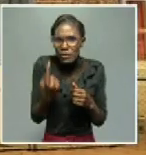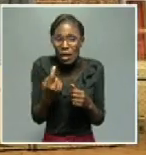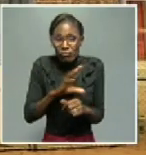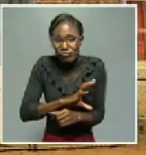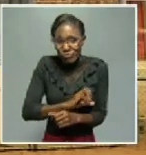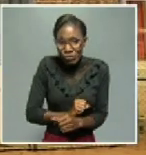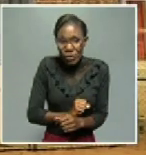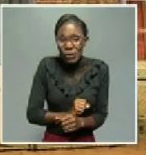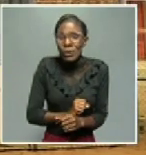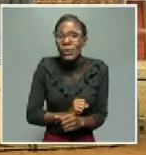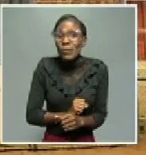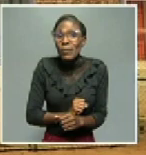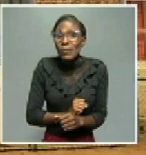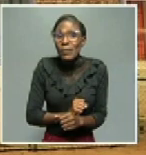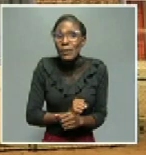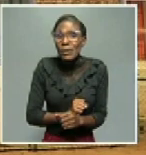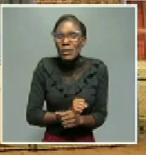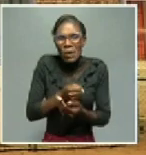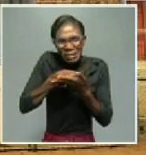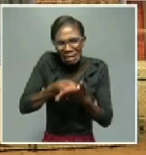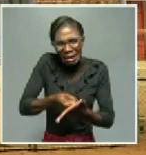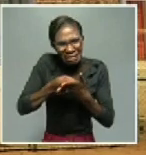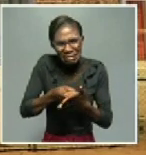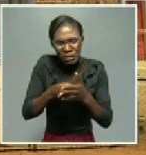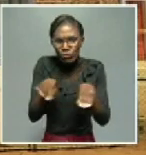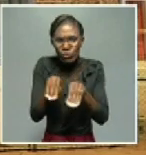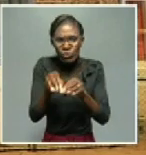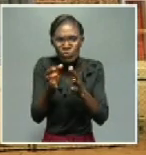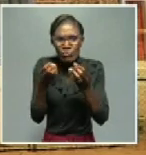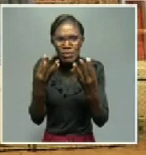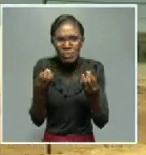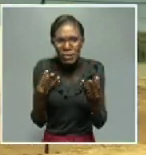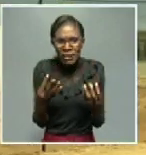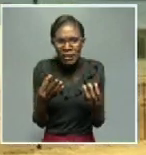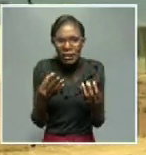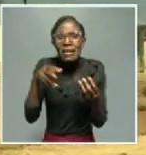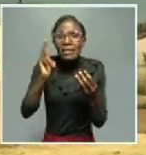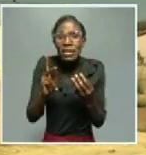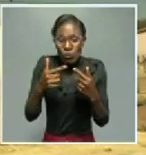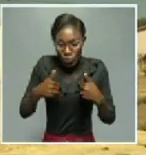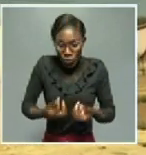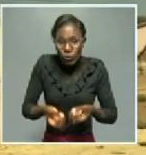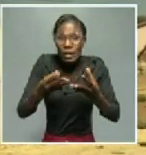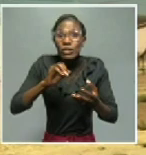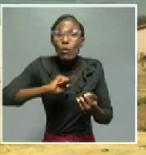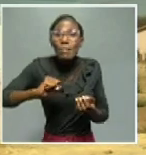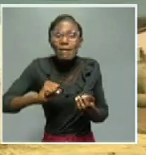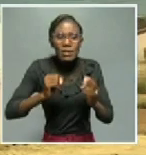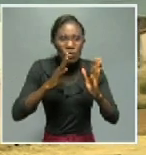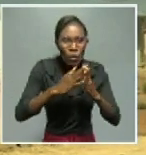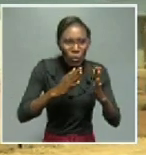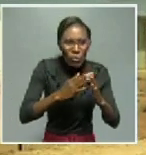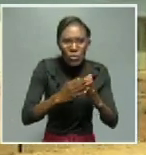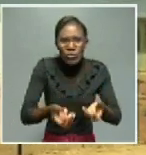So we have made a lot of impact, and we have made a lot of our goals when it comes to land delivery issues, when it comes to